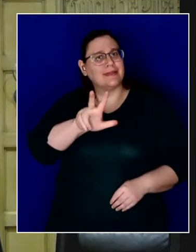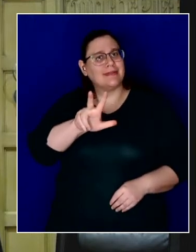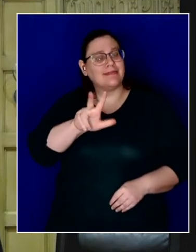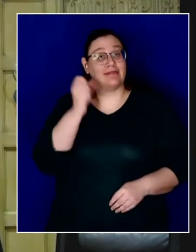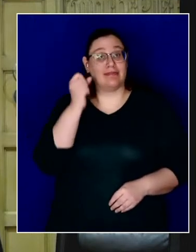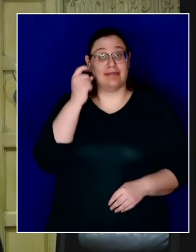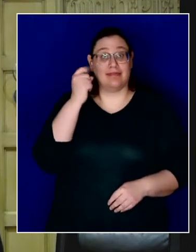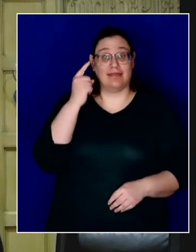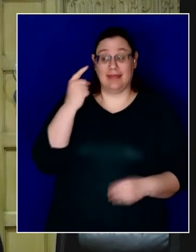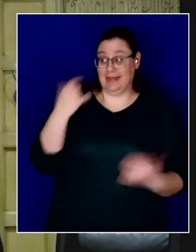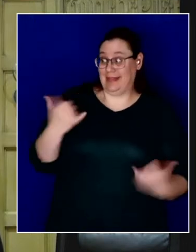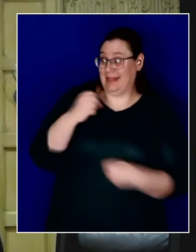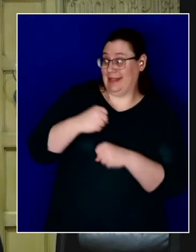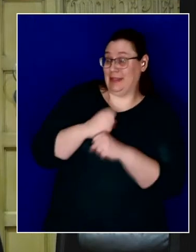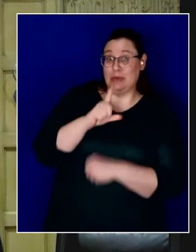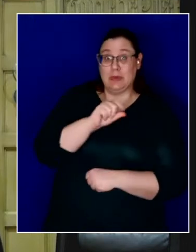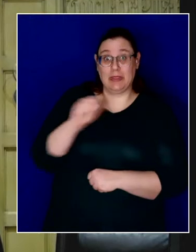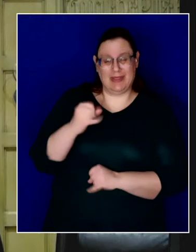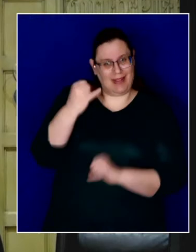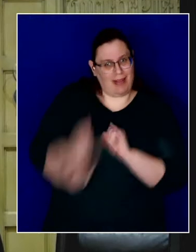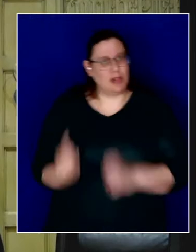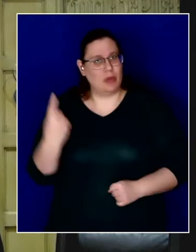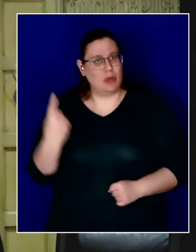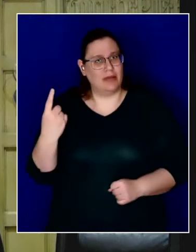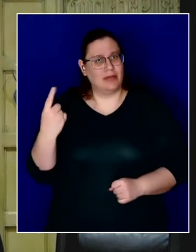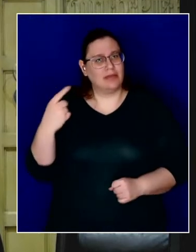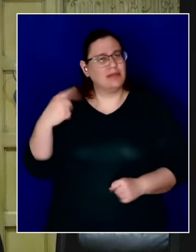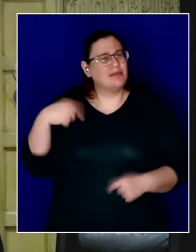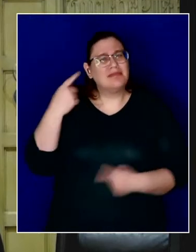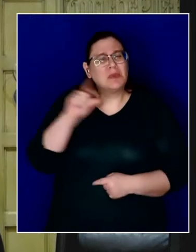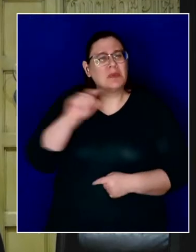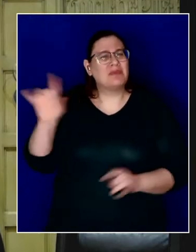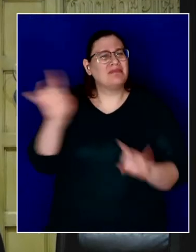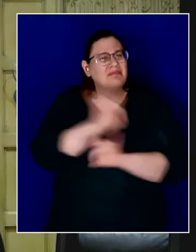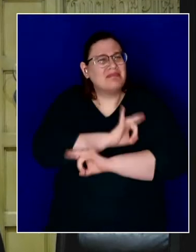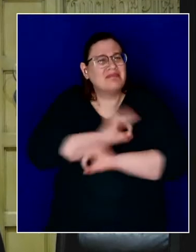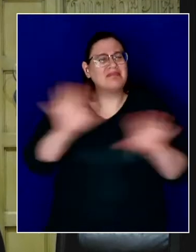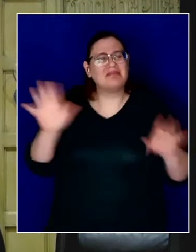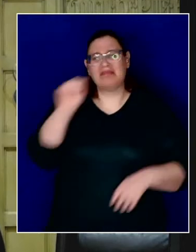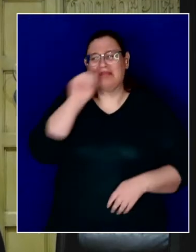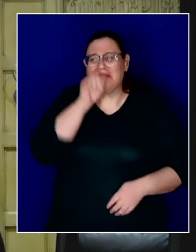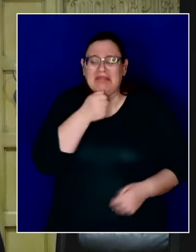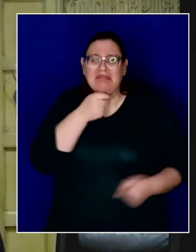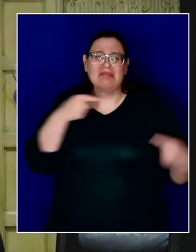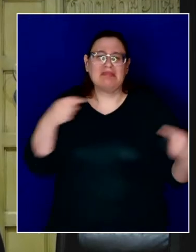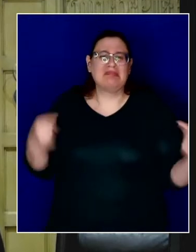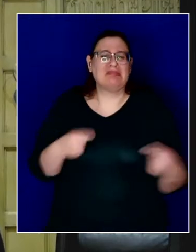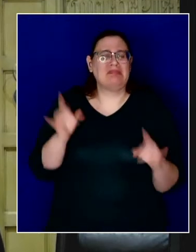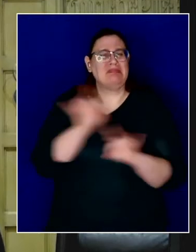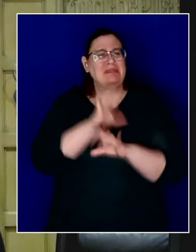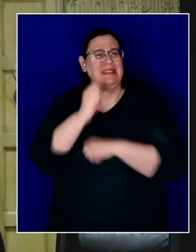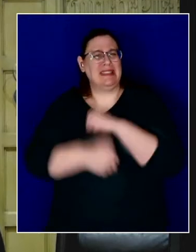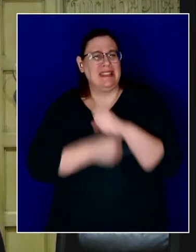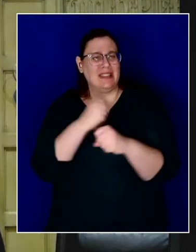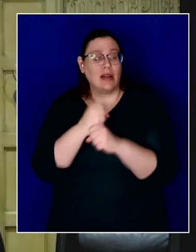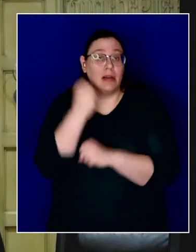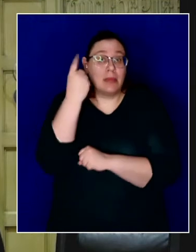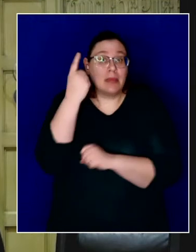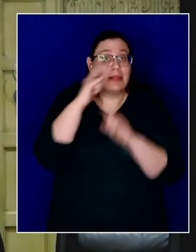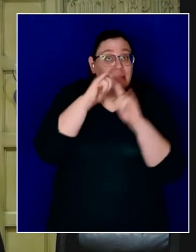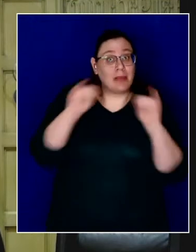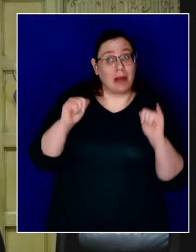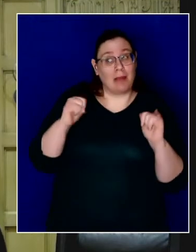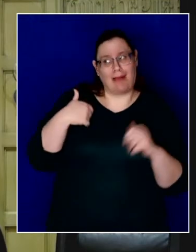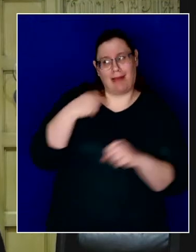of this terrible year full of so much suffering and pain, but also one full of hope and promise.